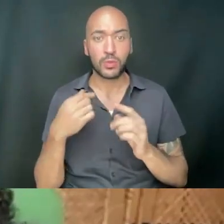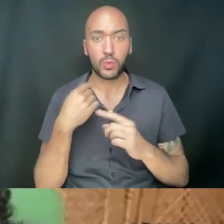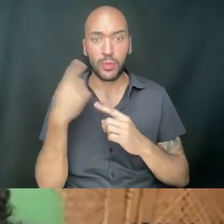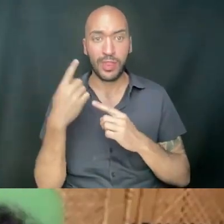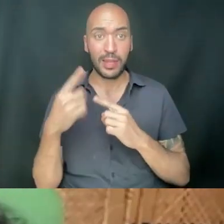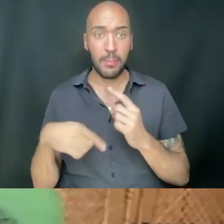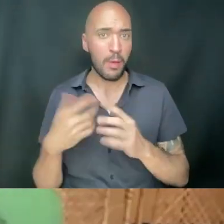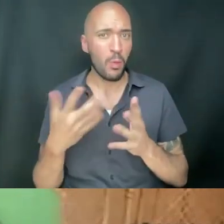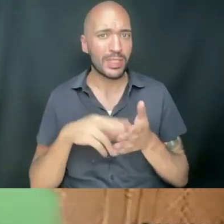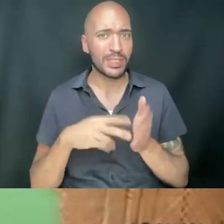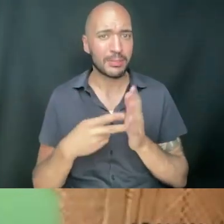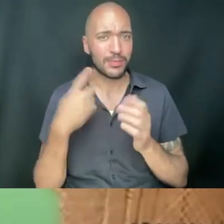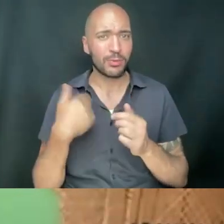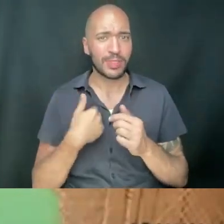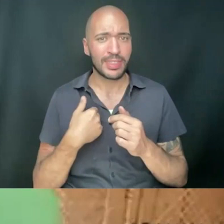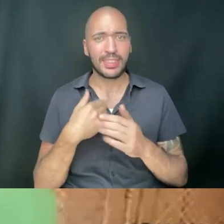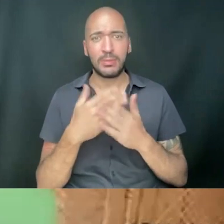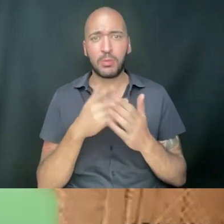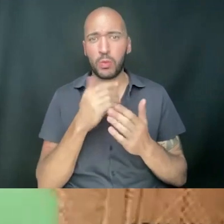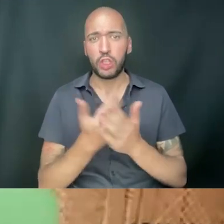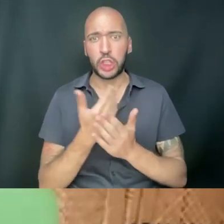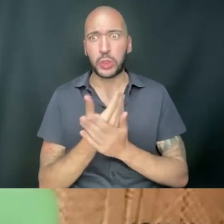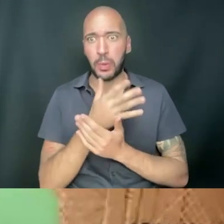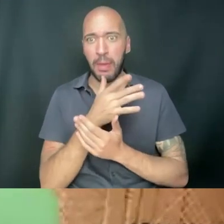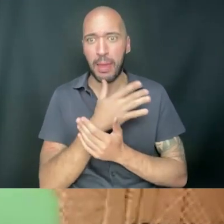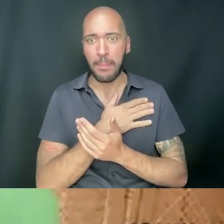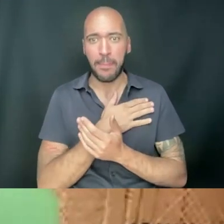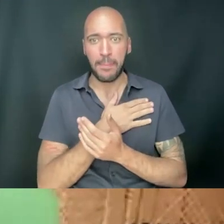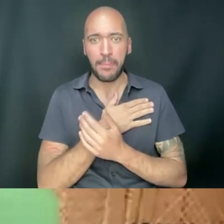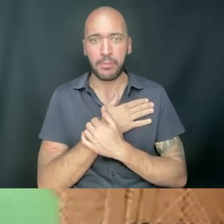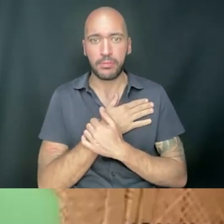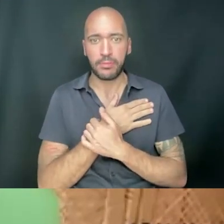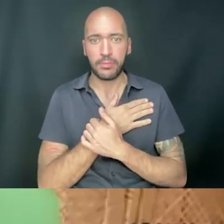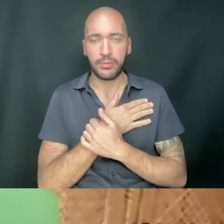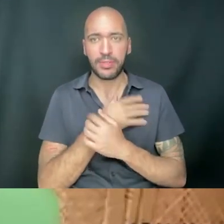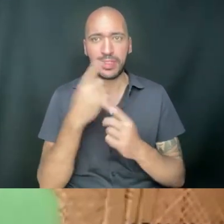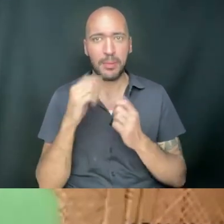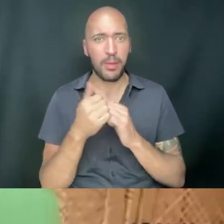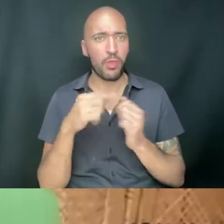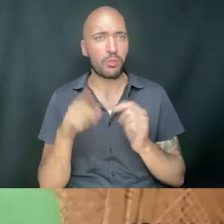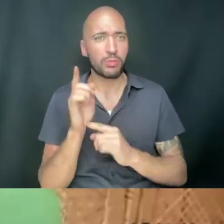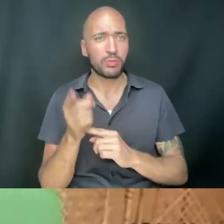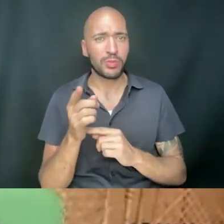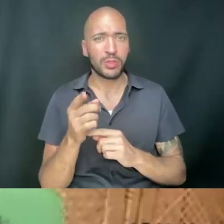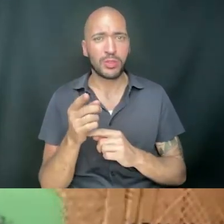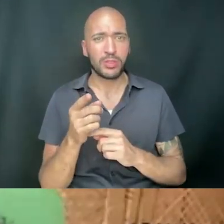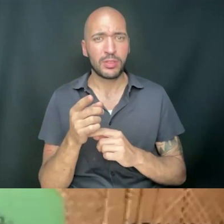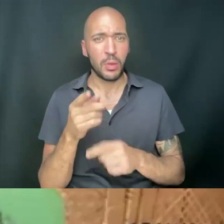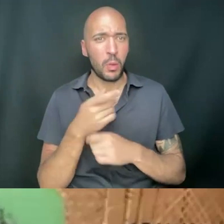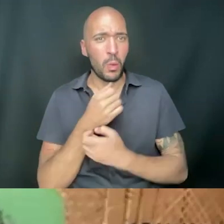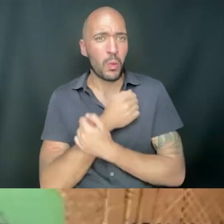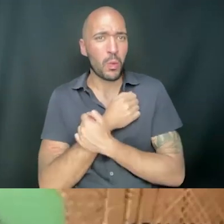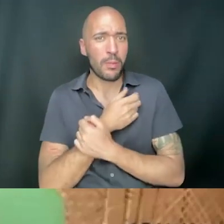what does it mean for me as someone who's, like, a relatively new mother, and thinking about those moments of, like, holding my own child,